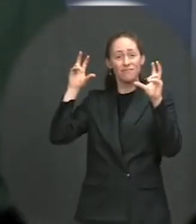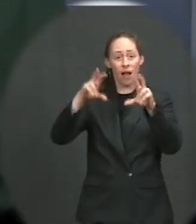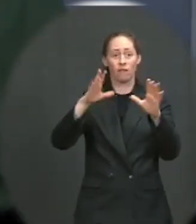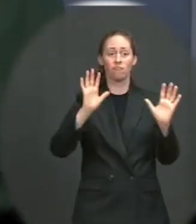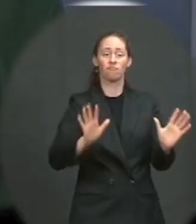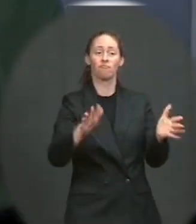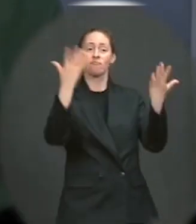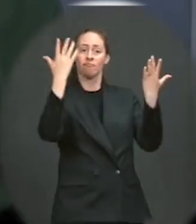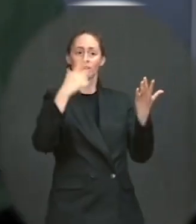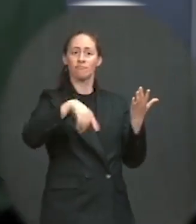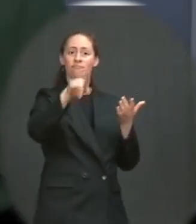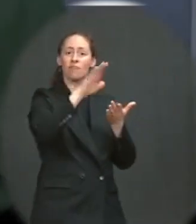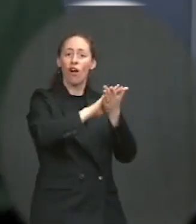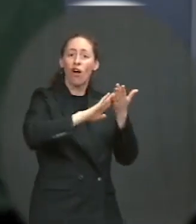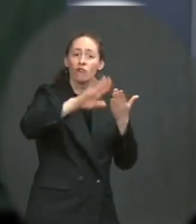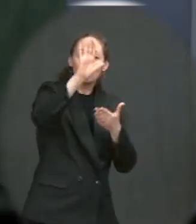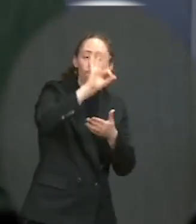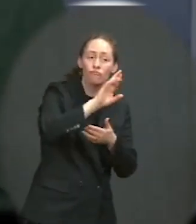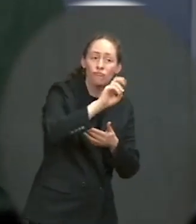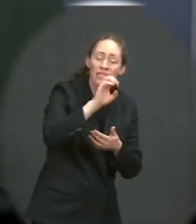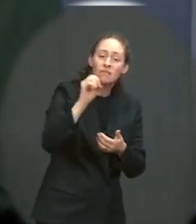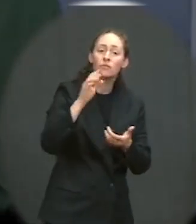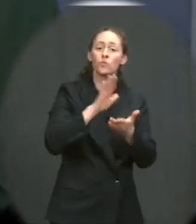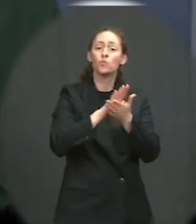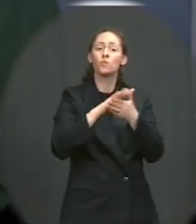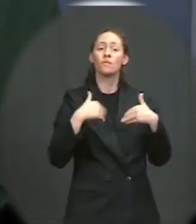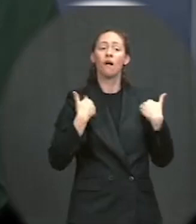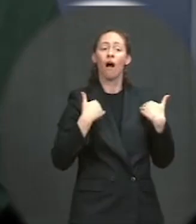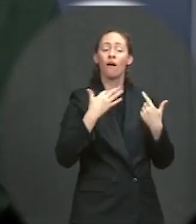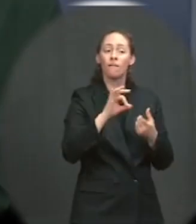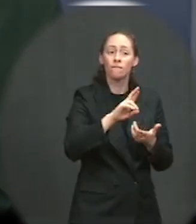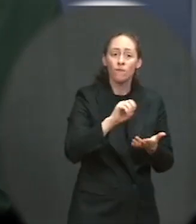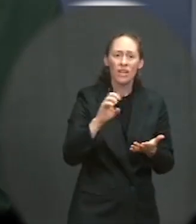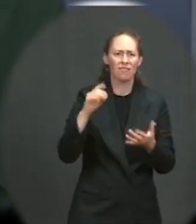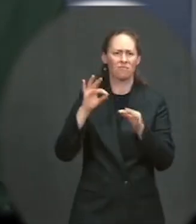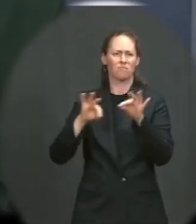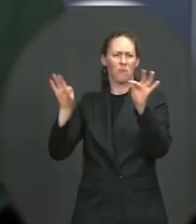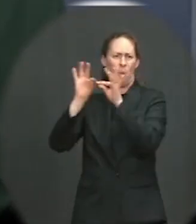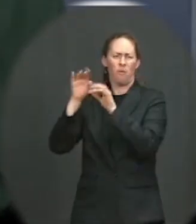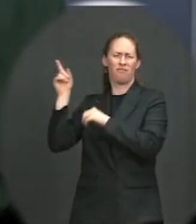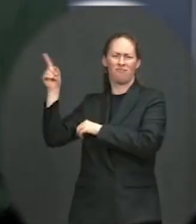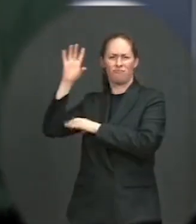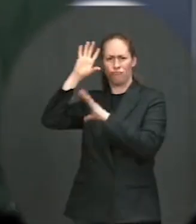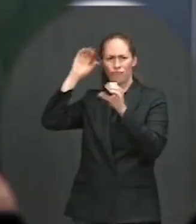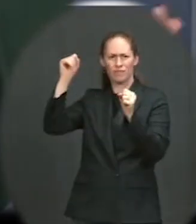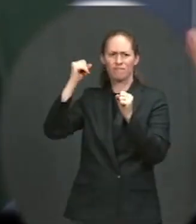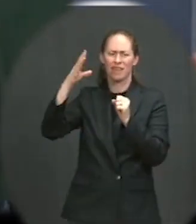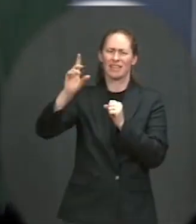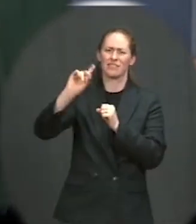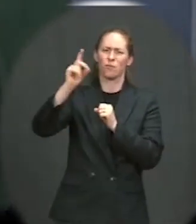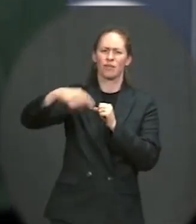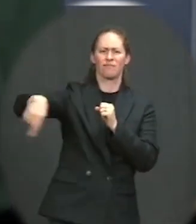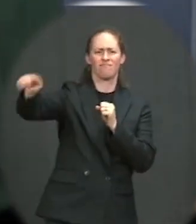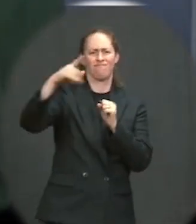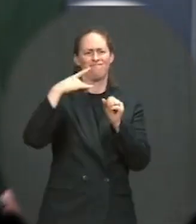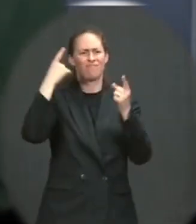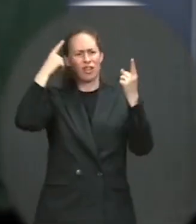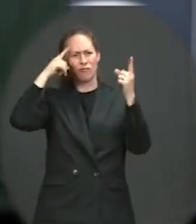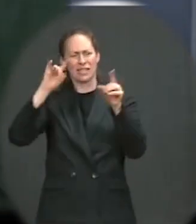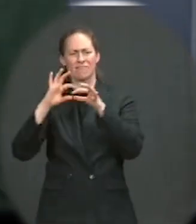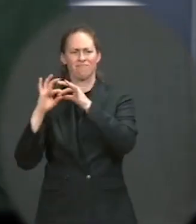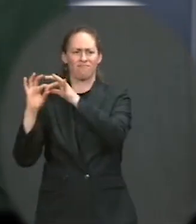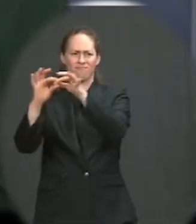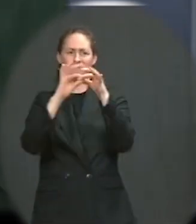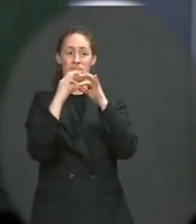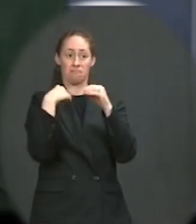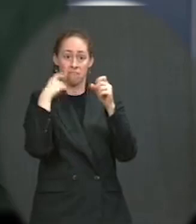of areas that are of huge priority to the president, as well as many Democrats. I think ultimately, I'm not going to assess 18 months from the